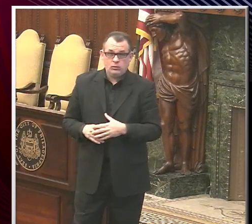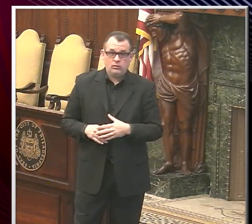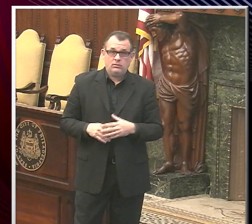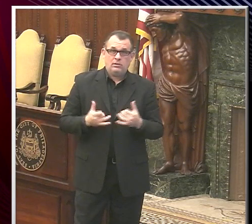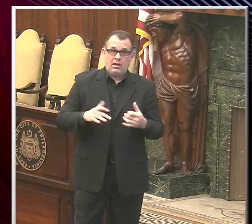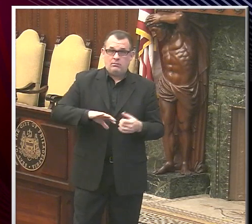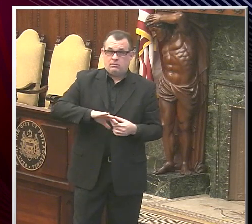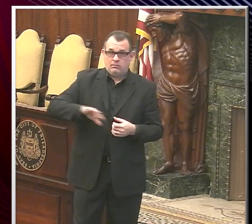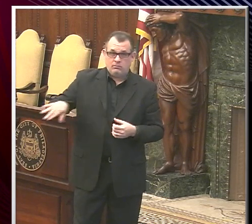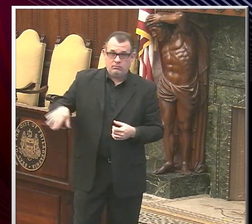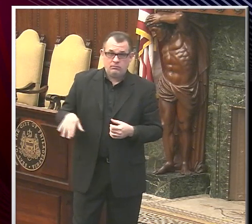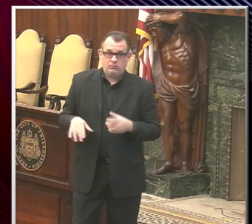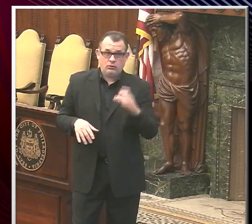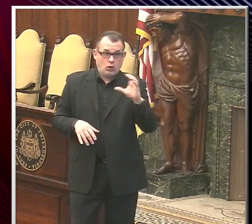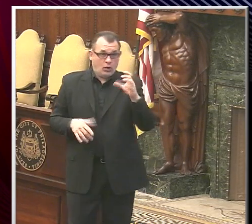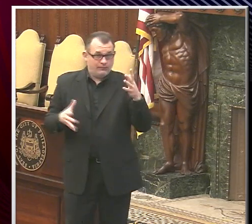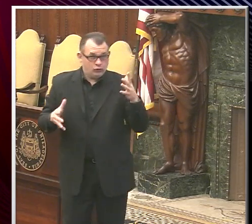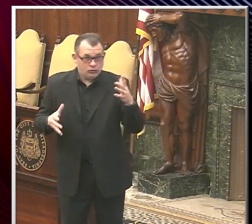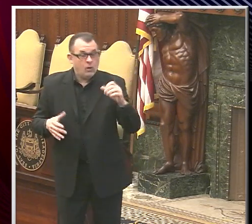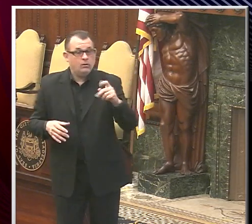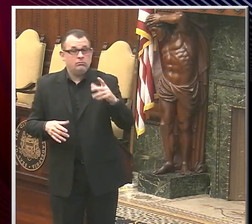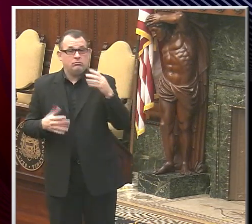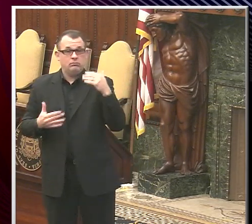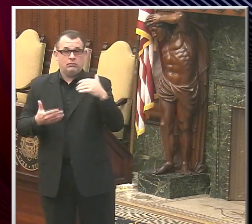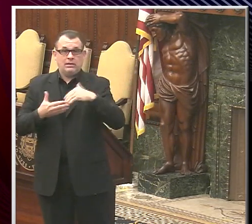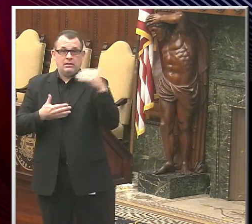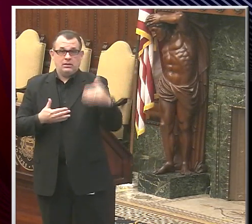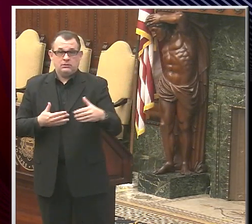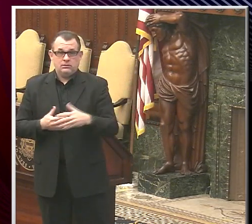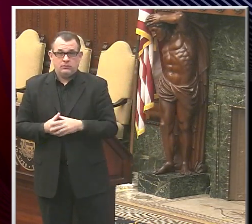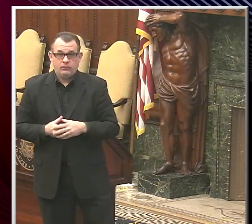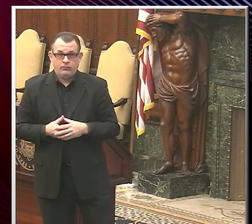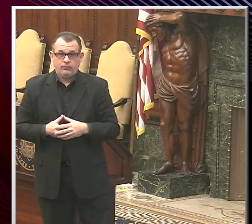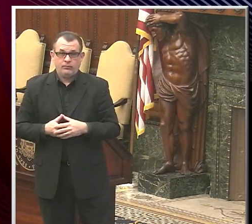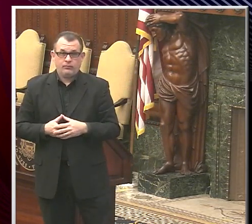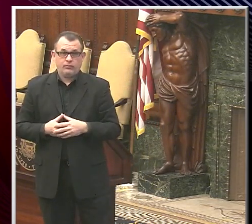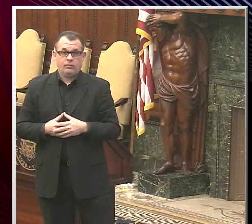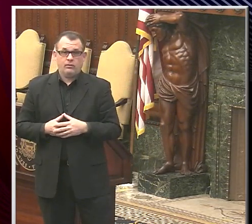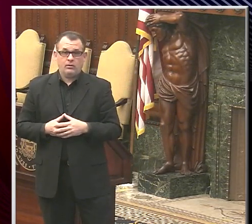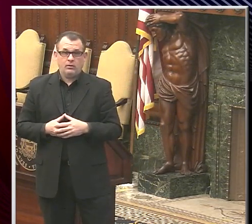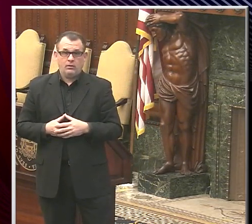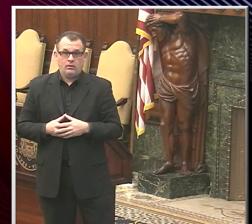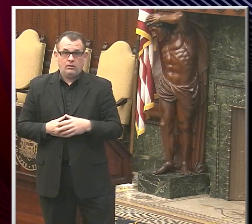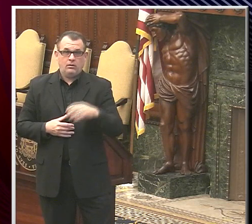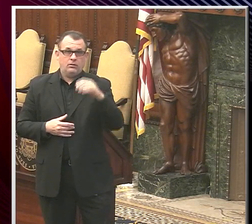Claudia, is that it? Yep. That's it. Thank you. Let's go to Jack Tomczyk of the Metro.